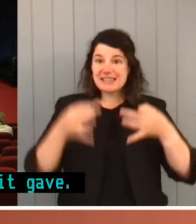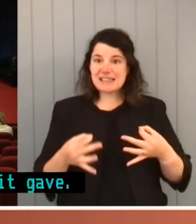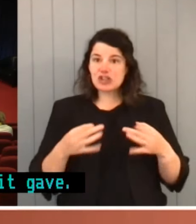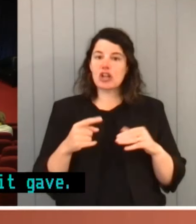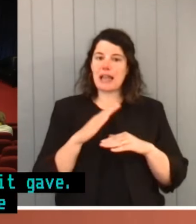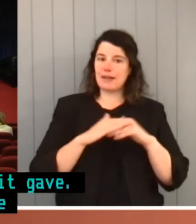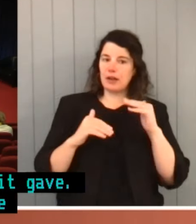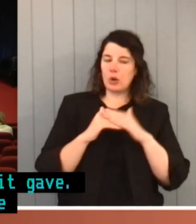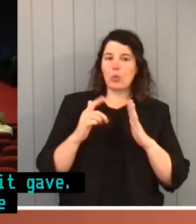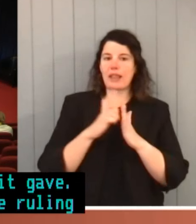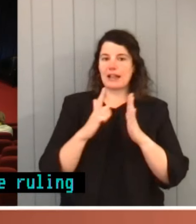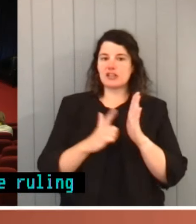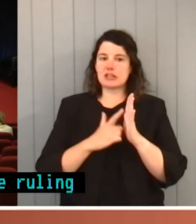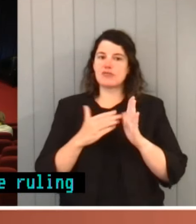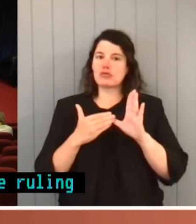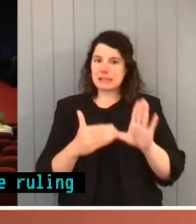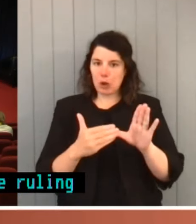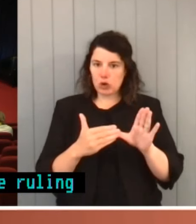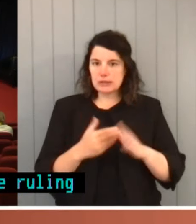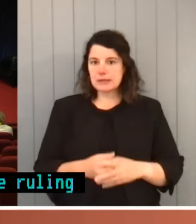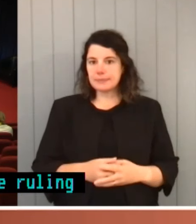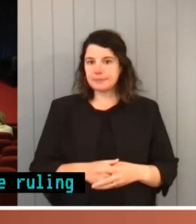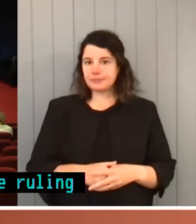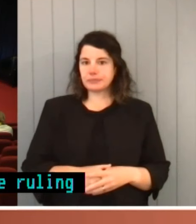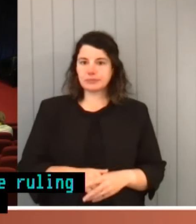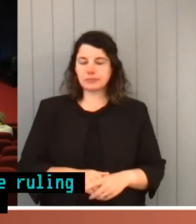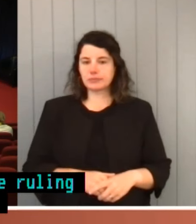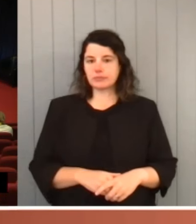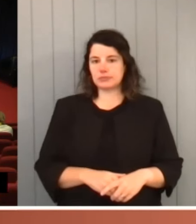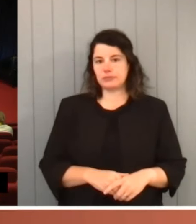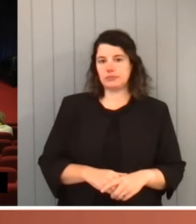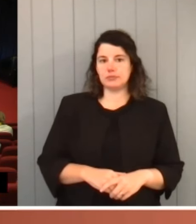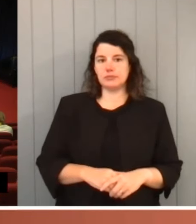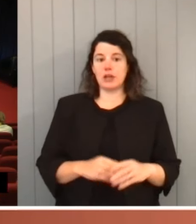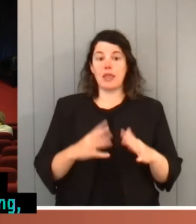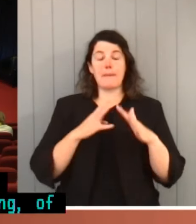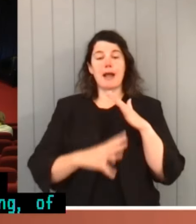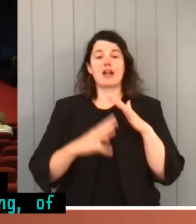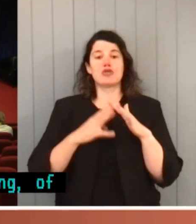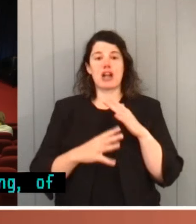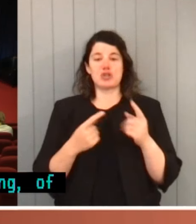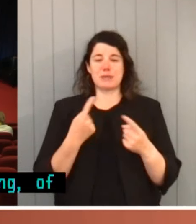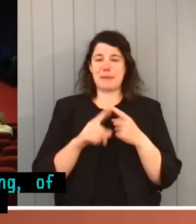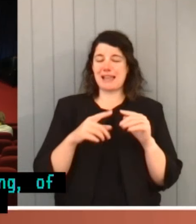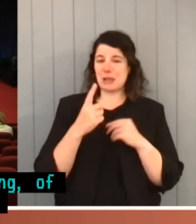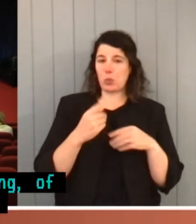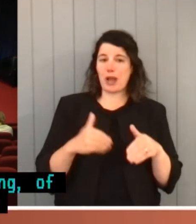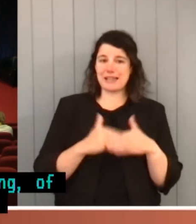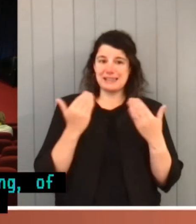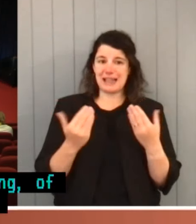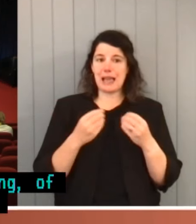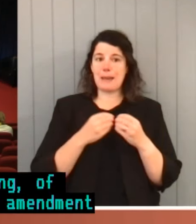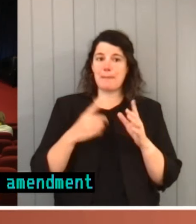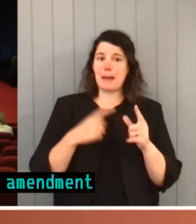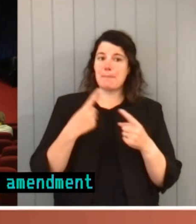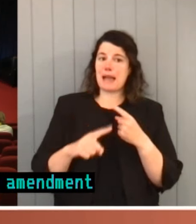legislative response noting of course that the Migration Amendment Bill was passed in one day bypassing the process